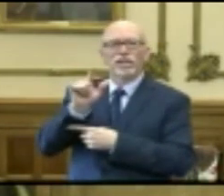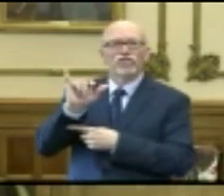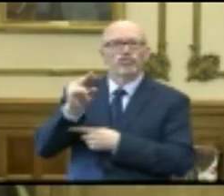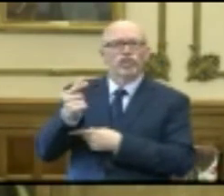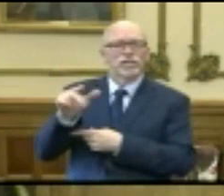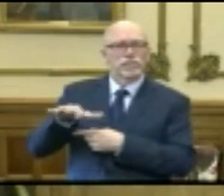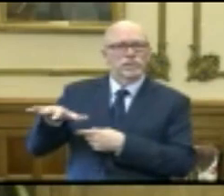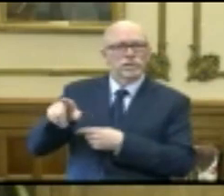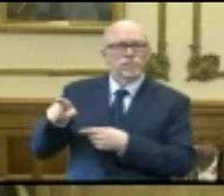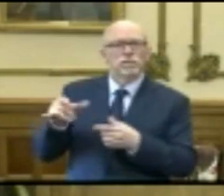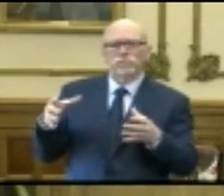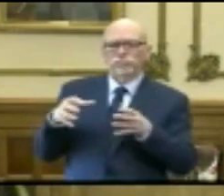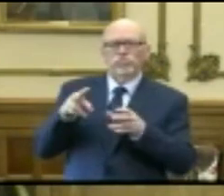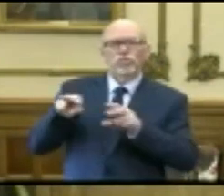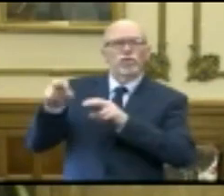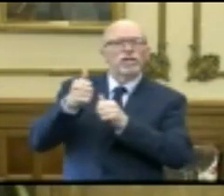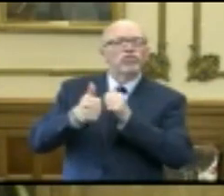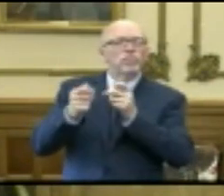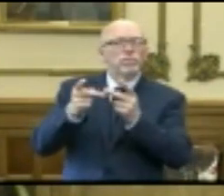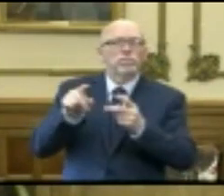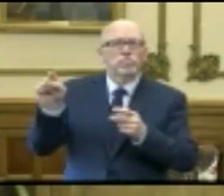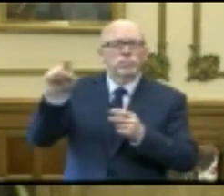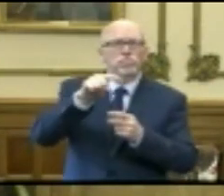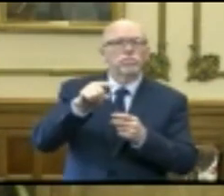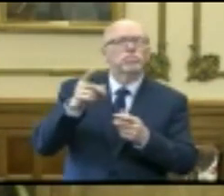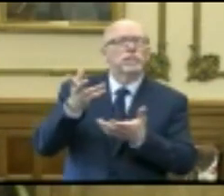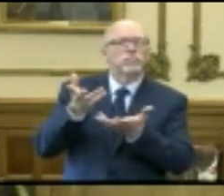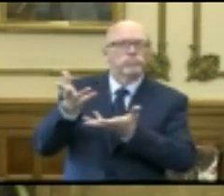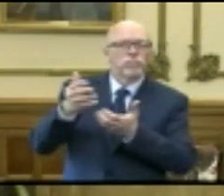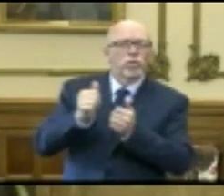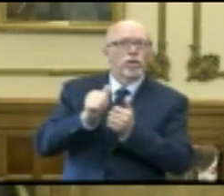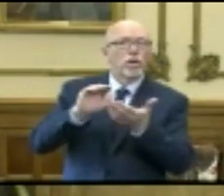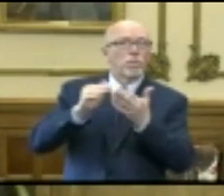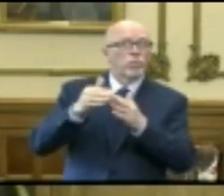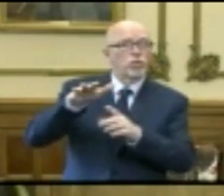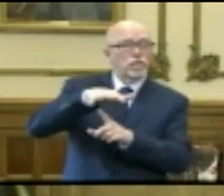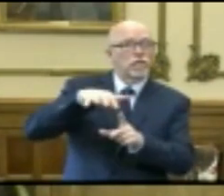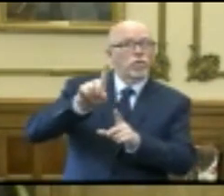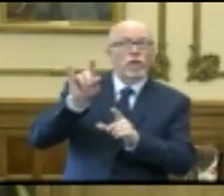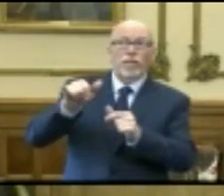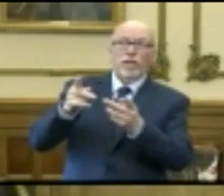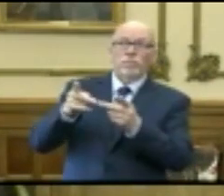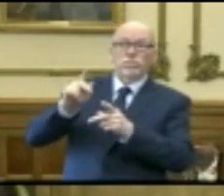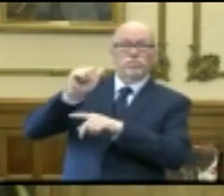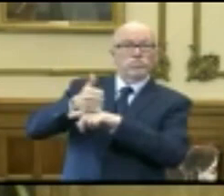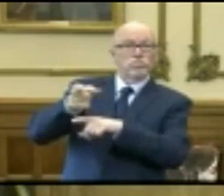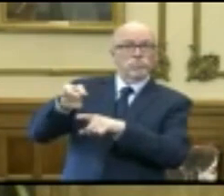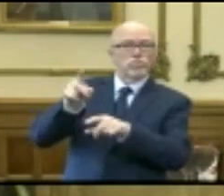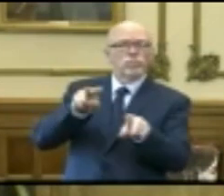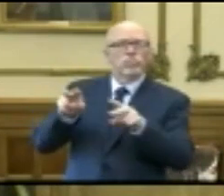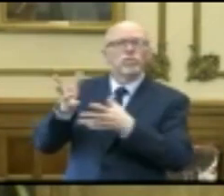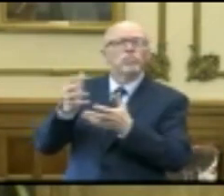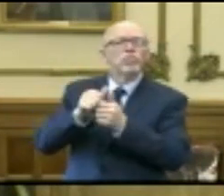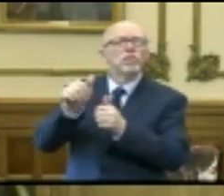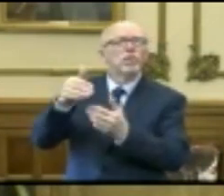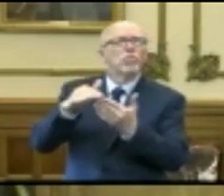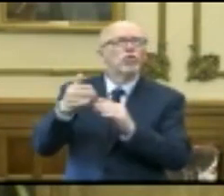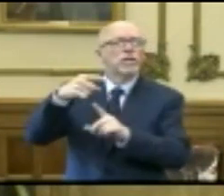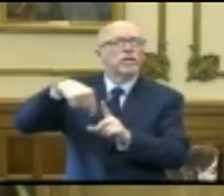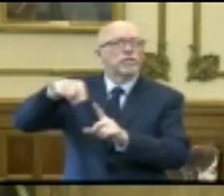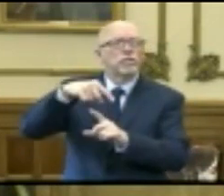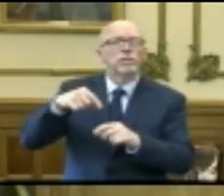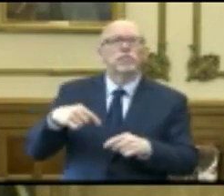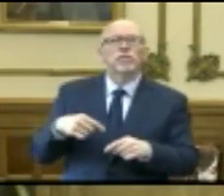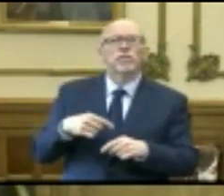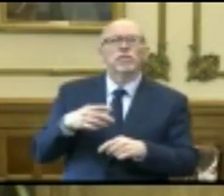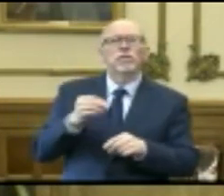to look at each facility and then to interact with the communities where this facility are located or facilities are located